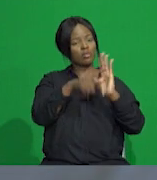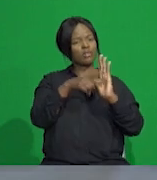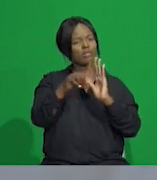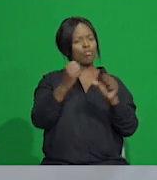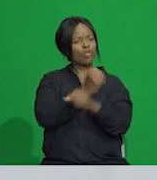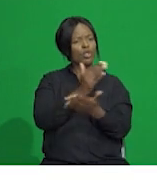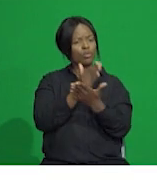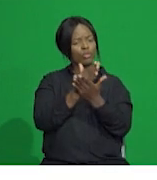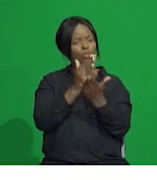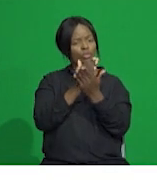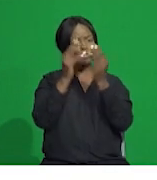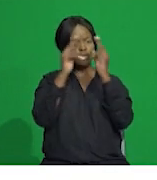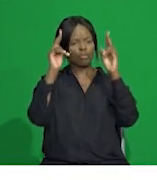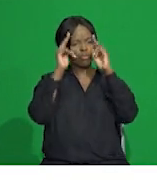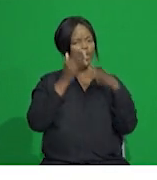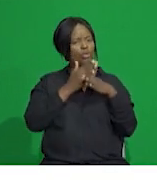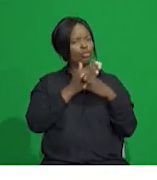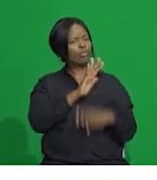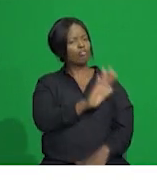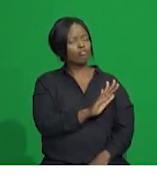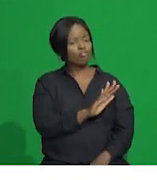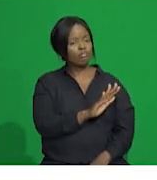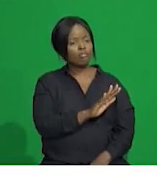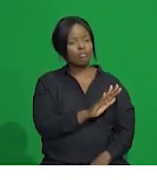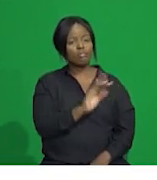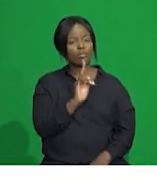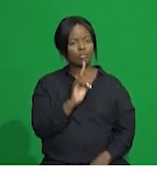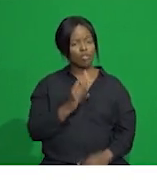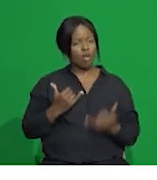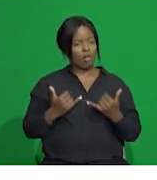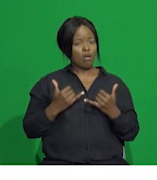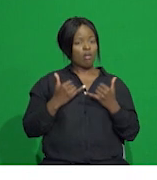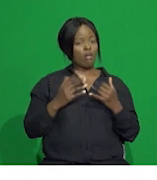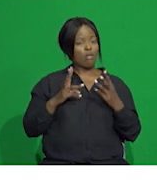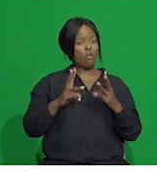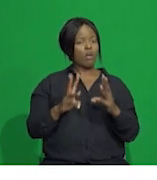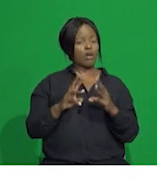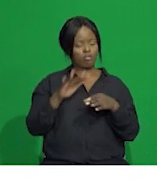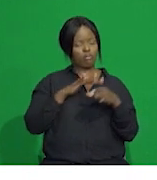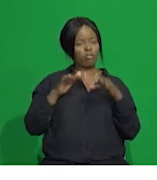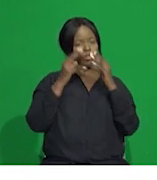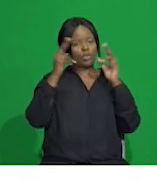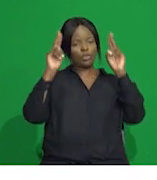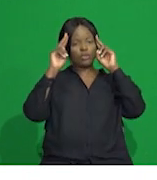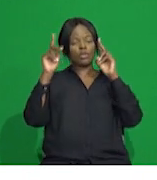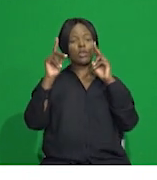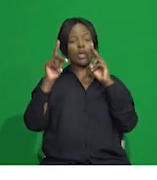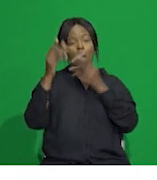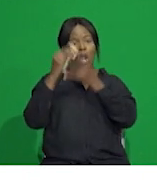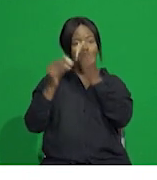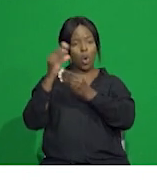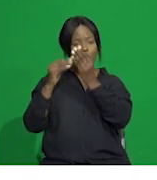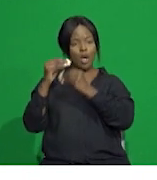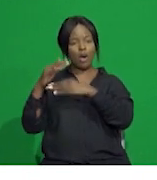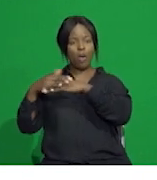UKZN. Its mandate is to bridge the gap between current pedagogic practices within the university and blended learning